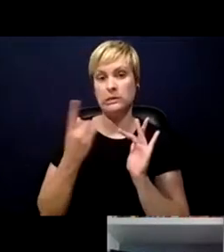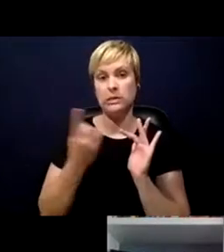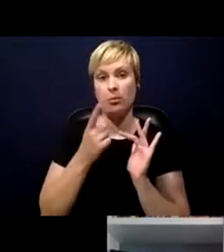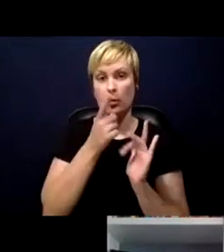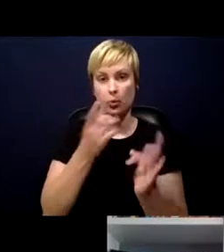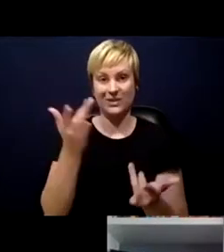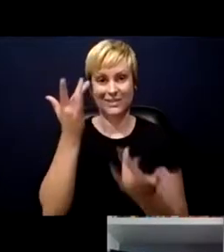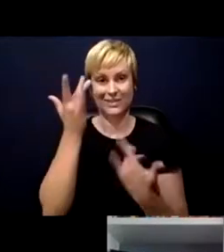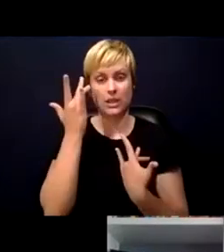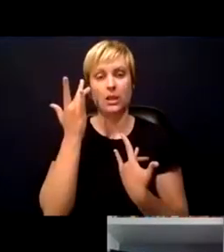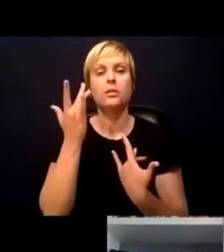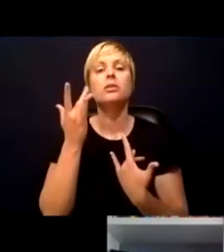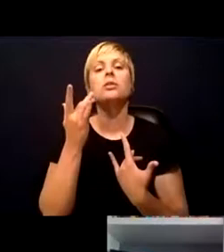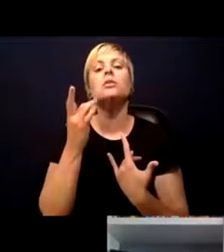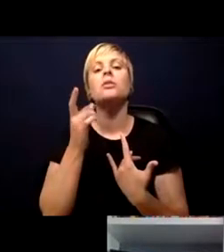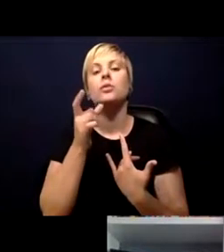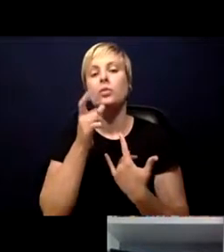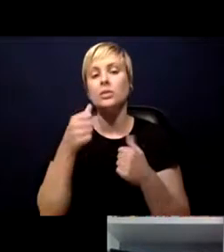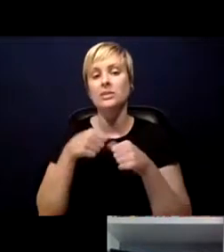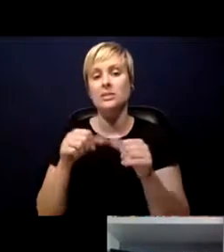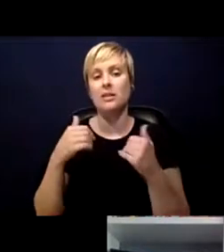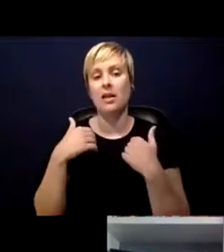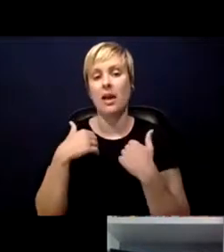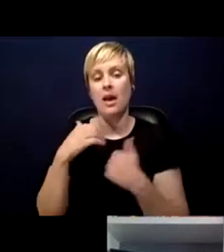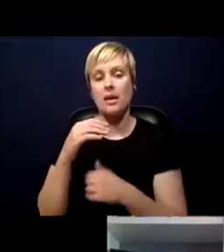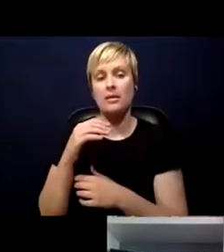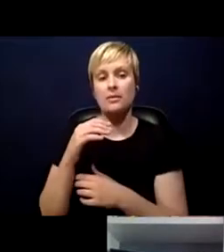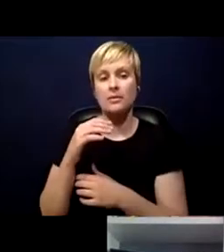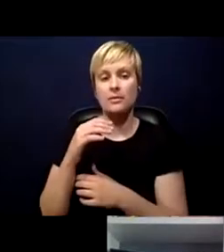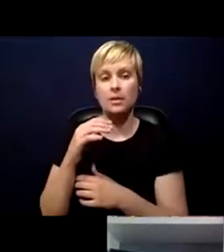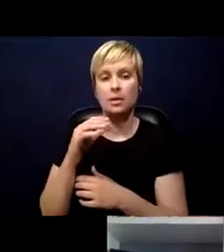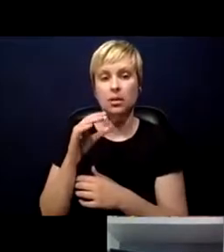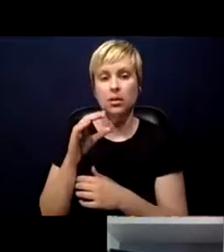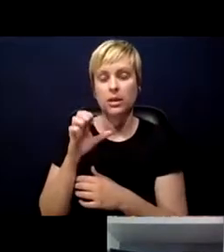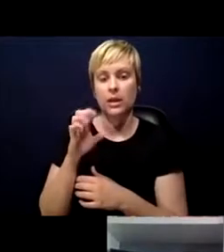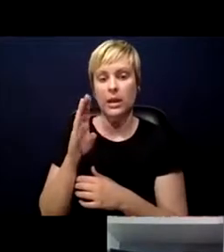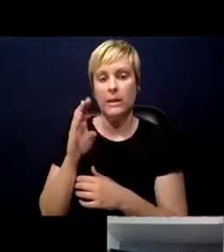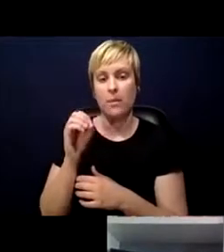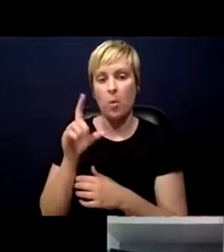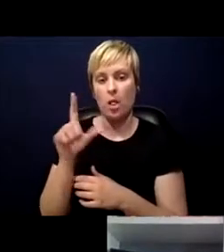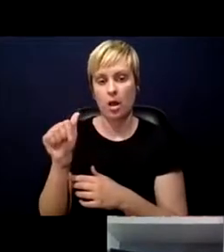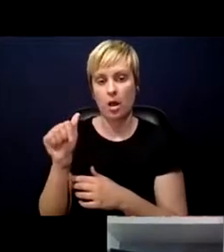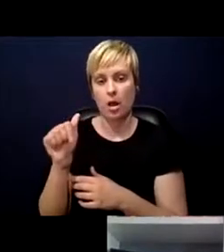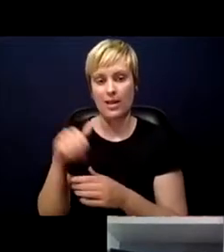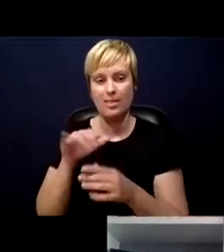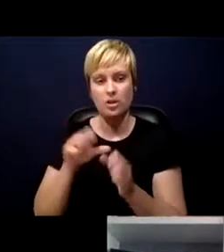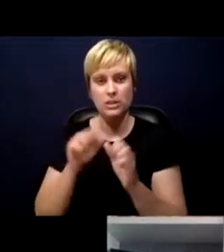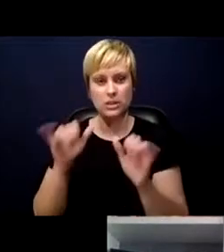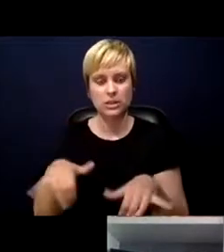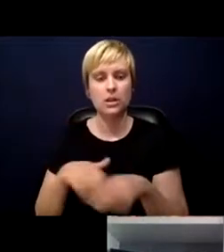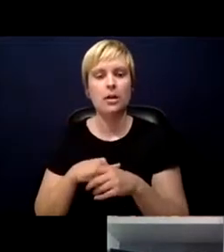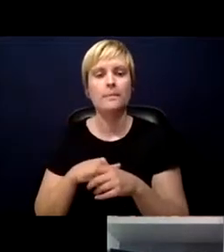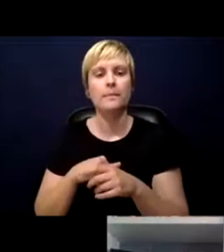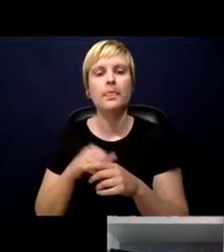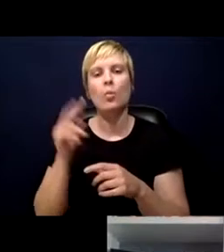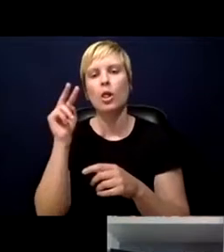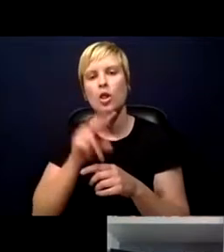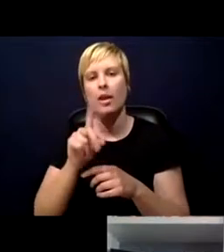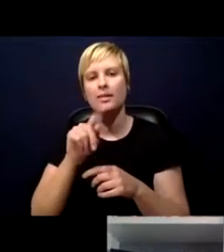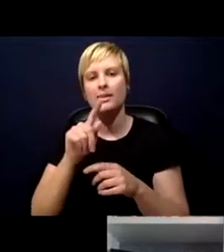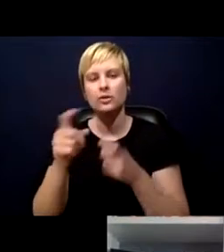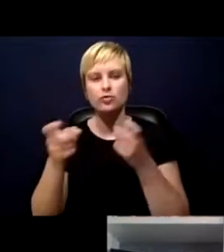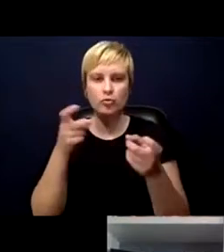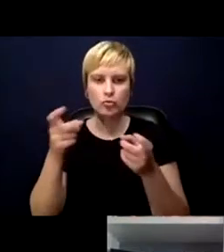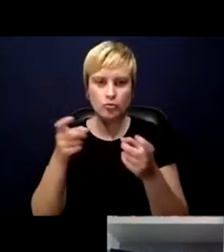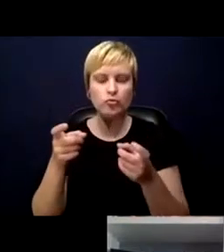have Ebola in a cement. So we look at some of the data to control Ebola for public health reason and we use the